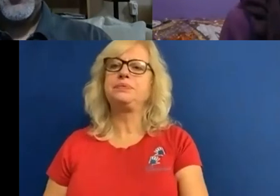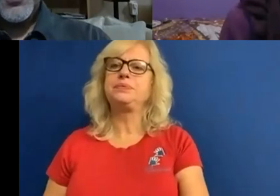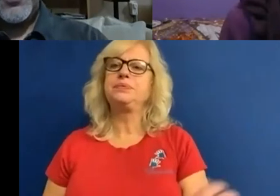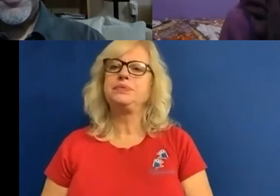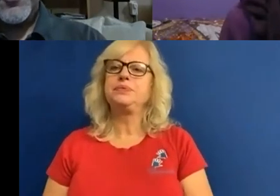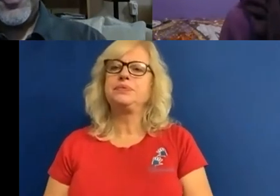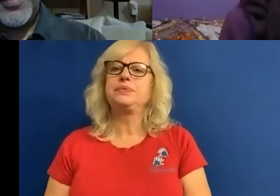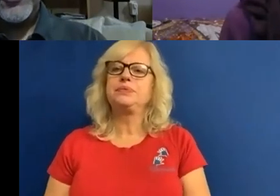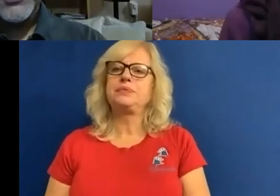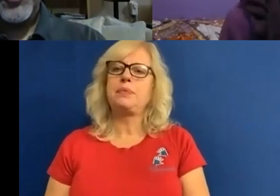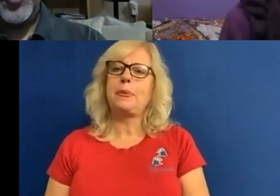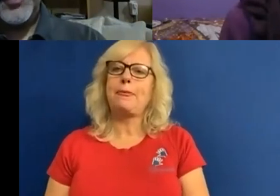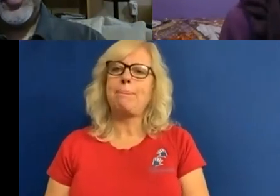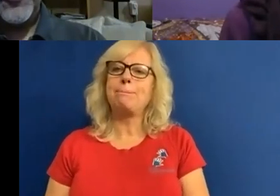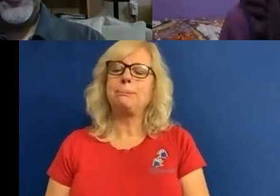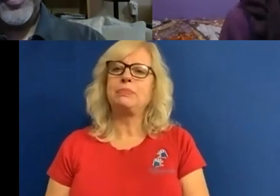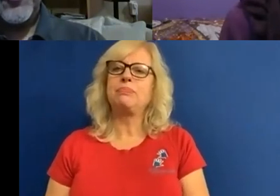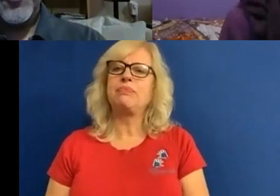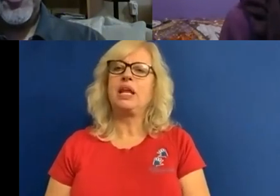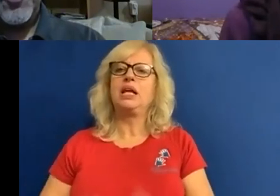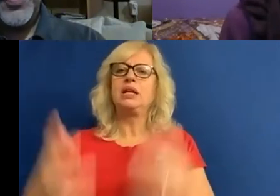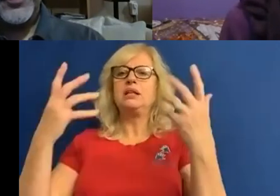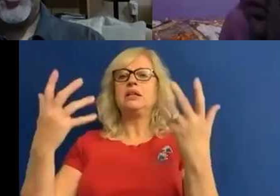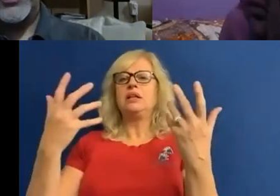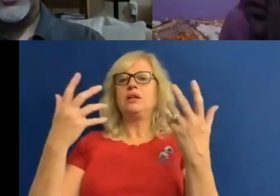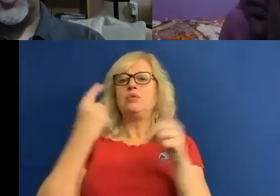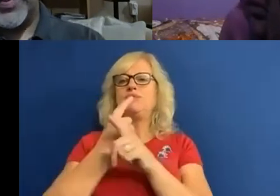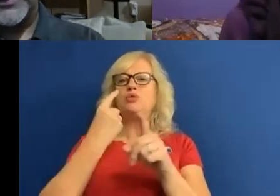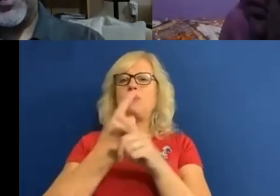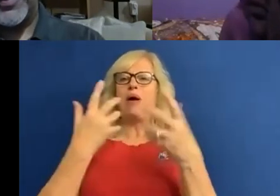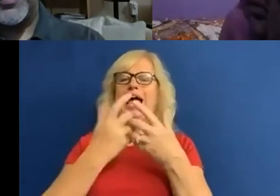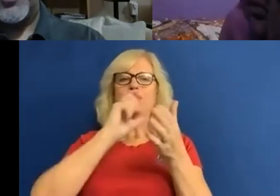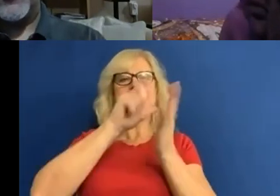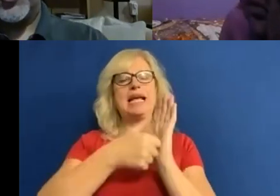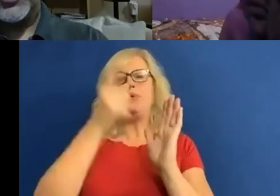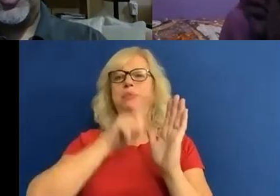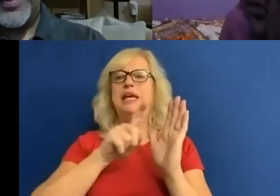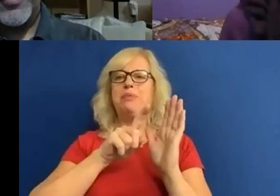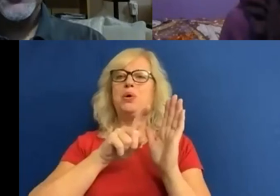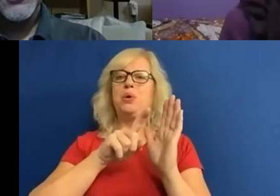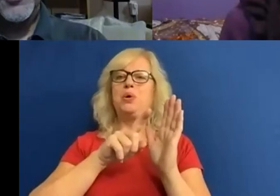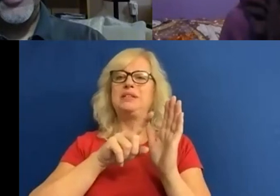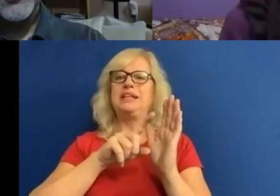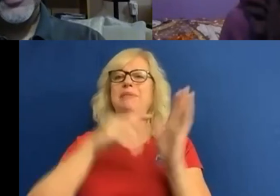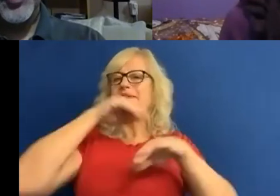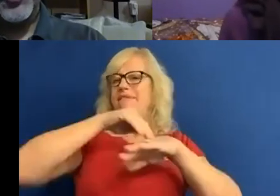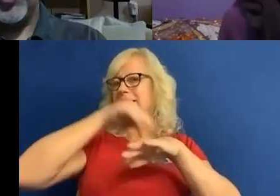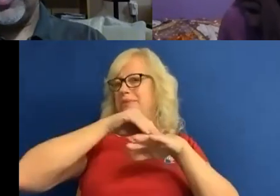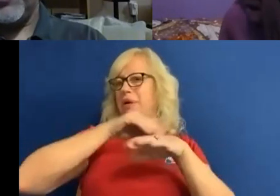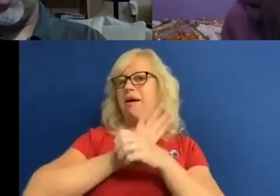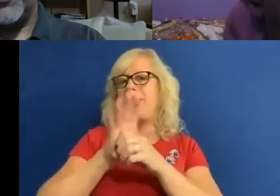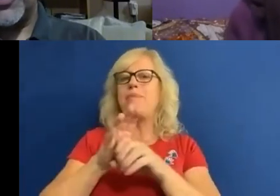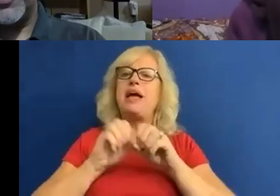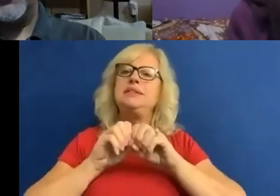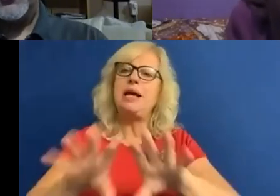how disabled people have kind of been at the brunt of the pandemic. We've talked about how disabled people will